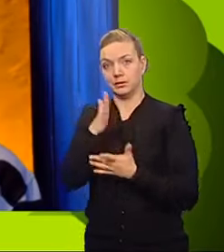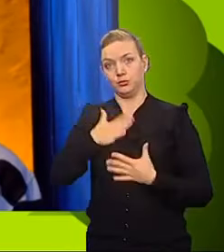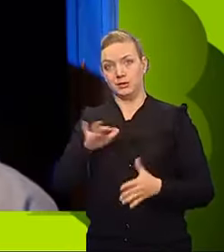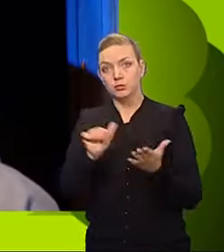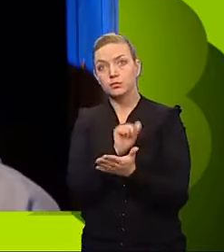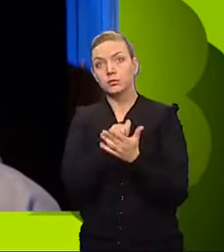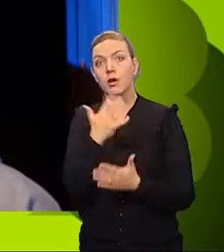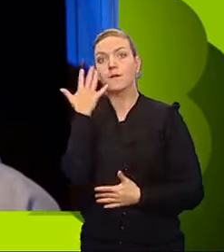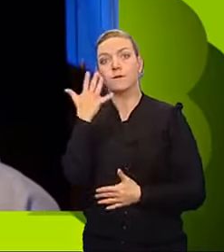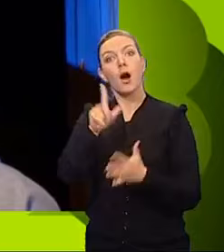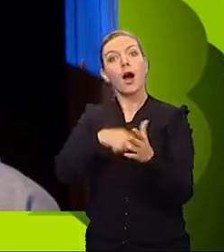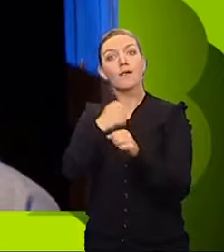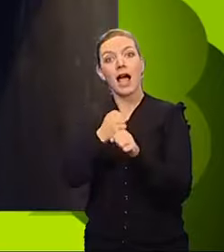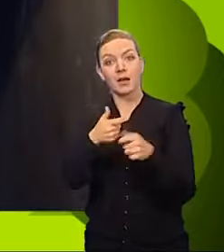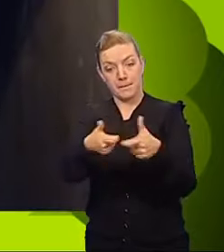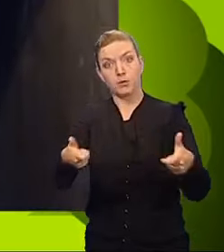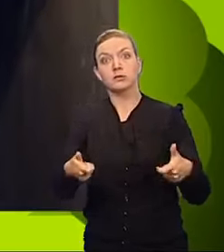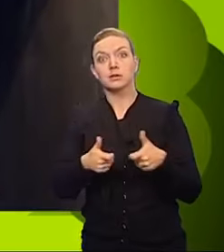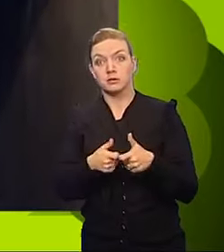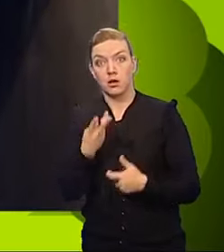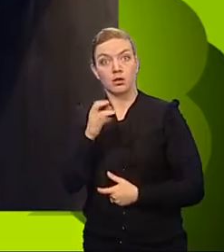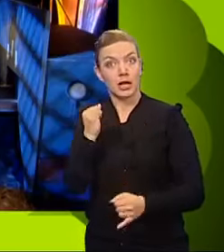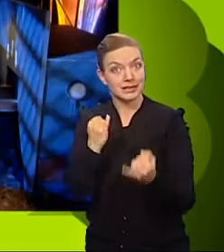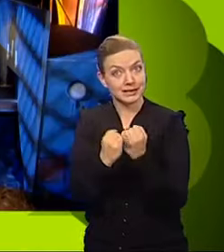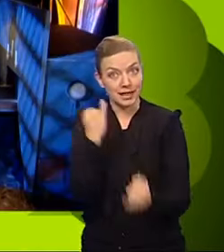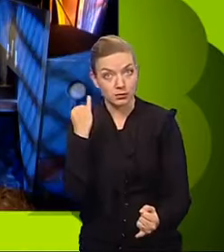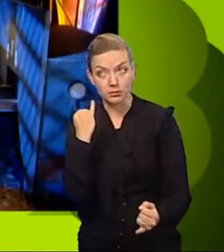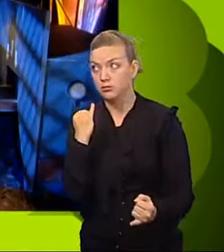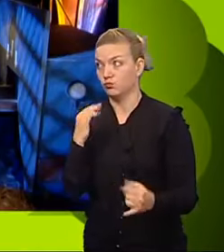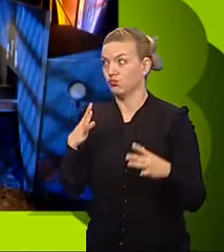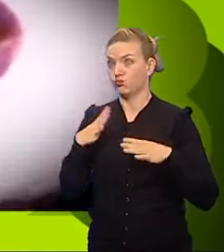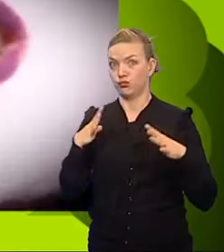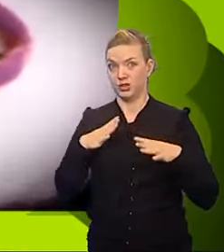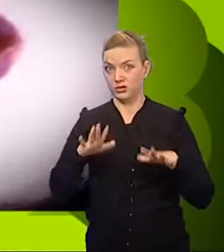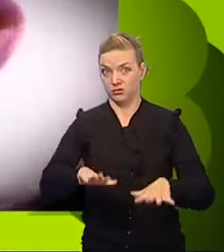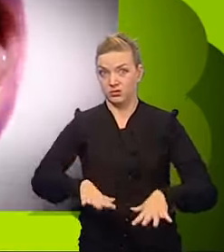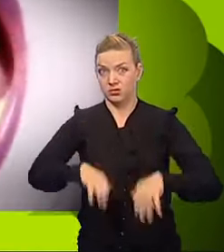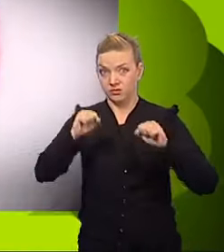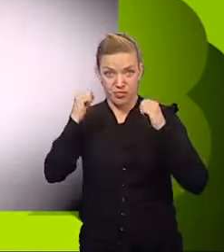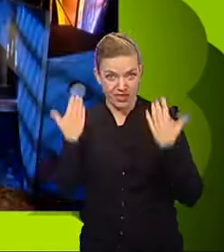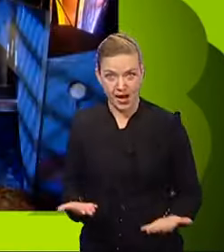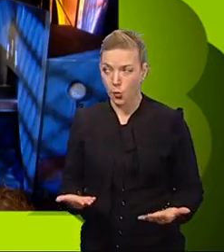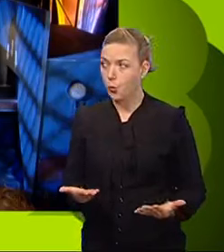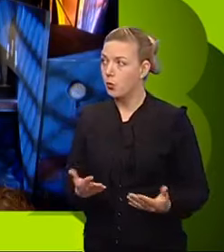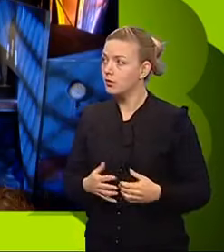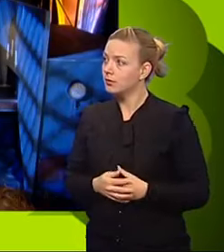You have 90 seconds. Let the challenge begin. Now!